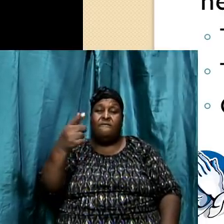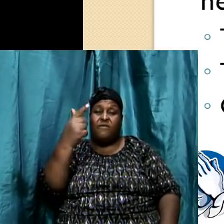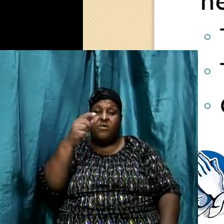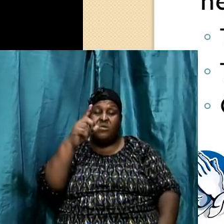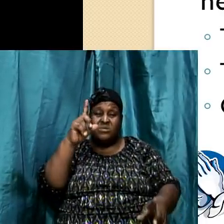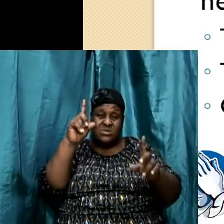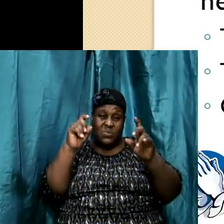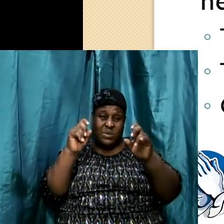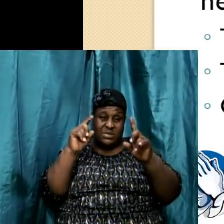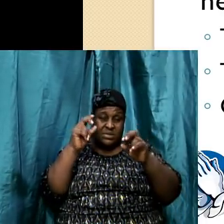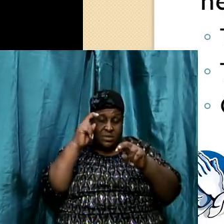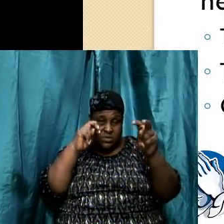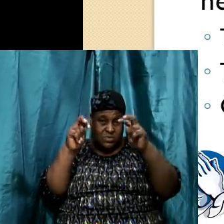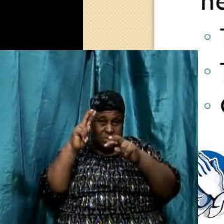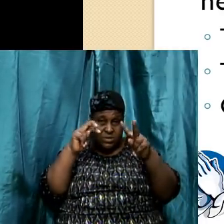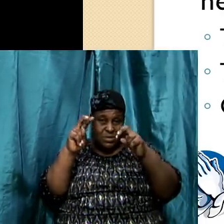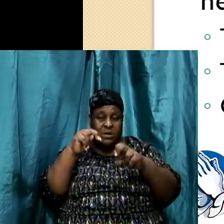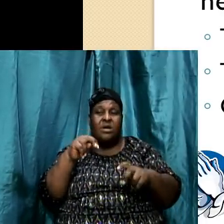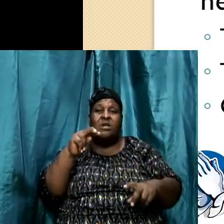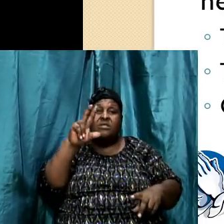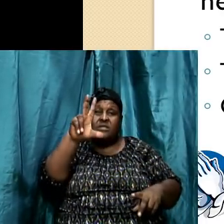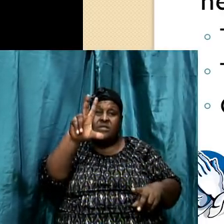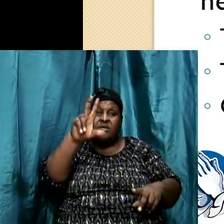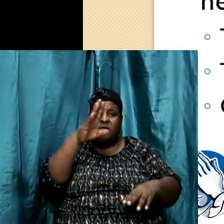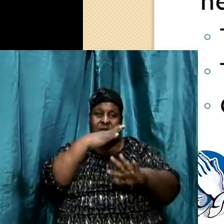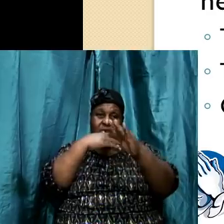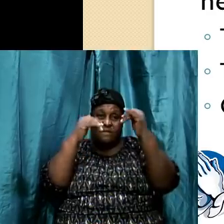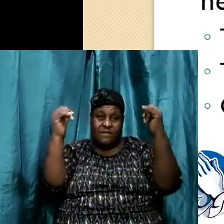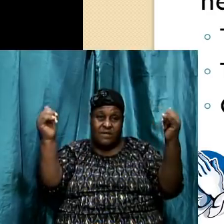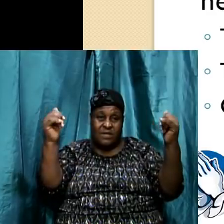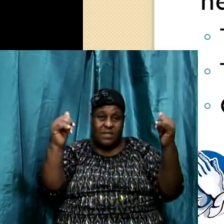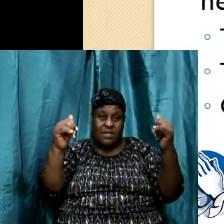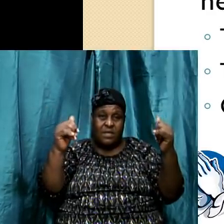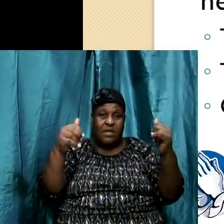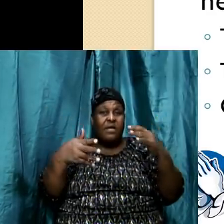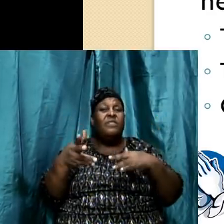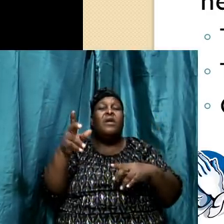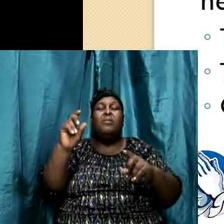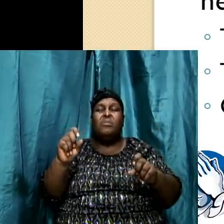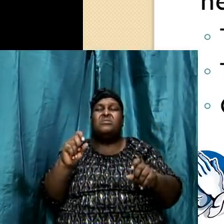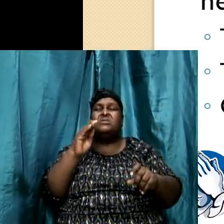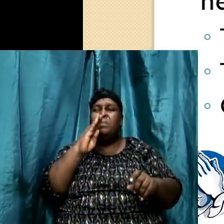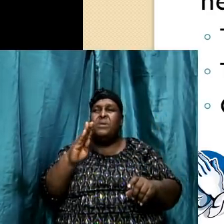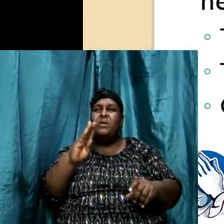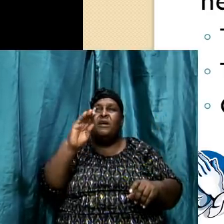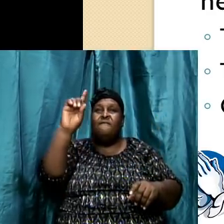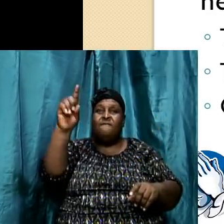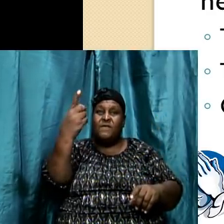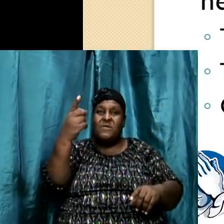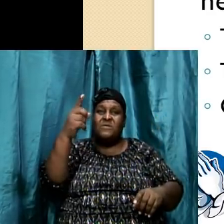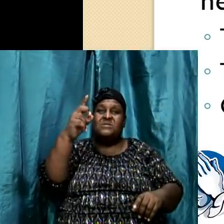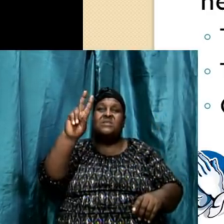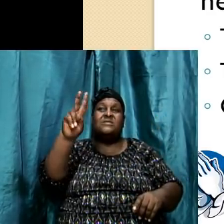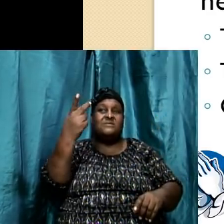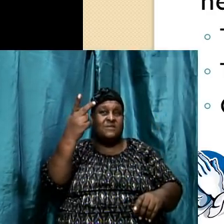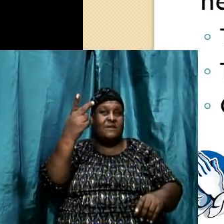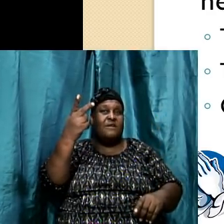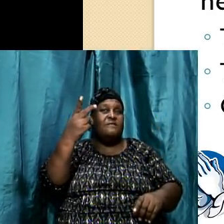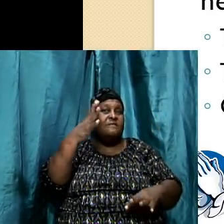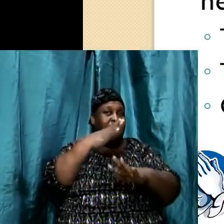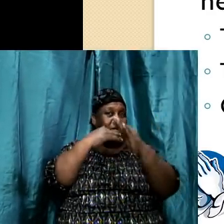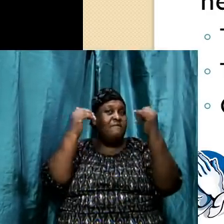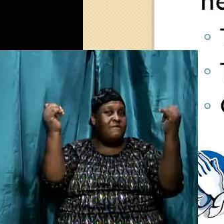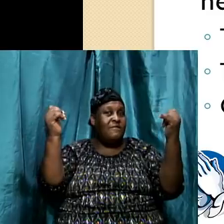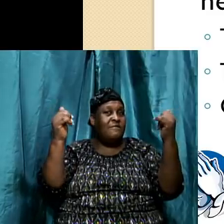based on observation is that it said the third heavens. So there must be a first and a second based on what I'm seeing there. And there